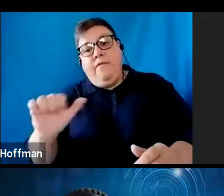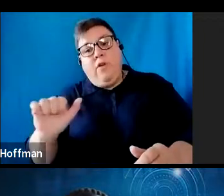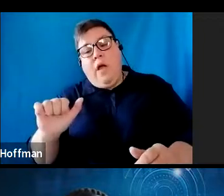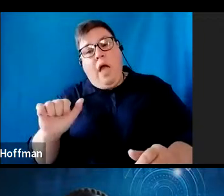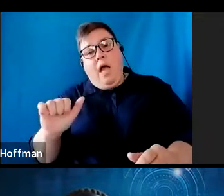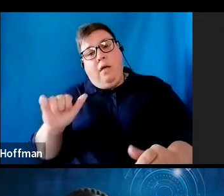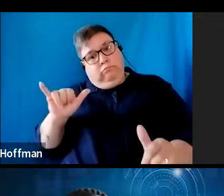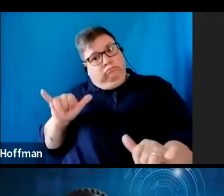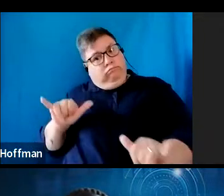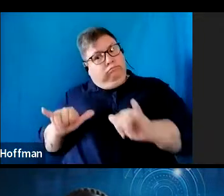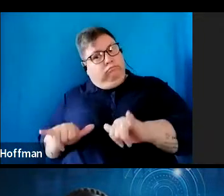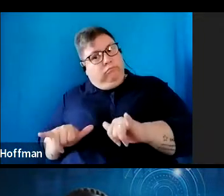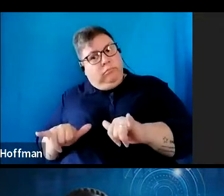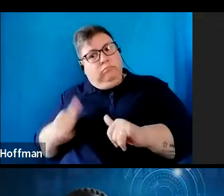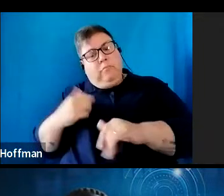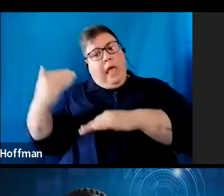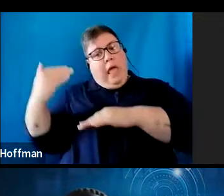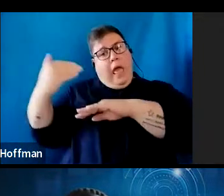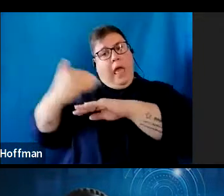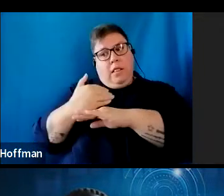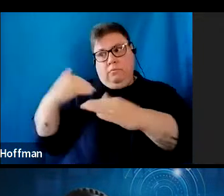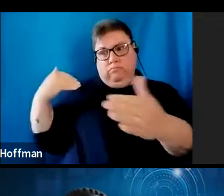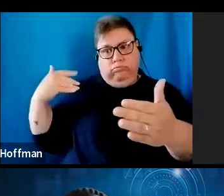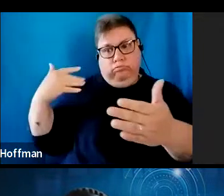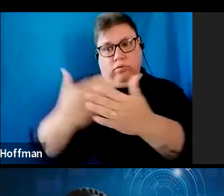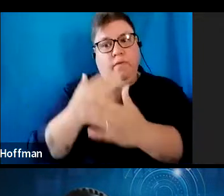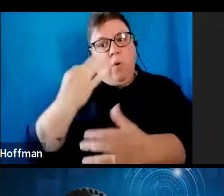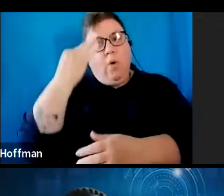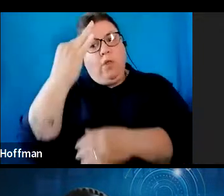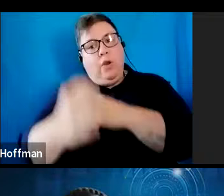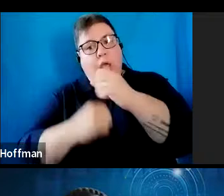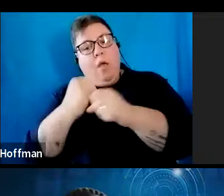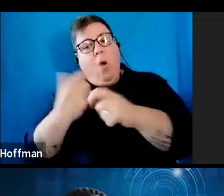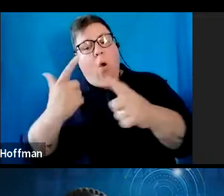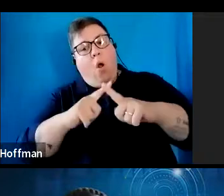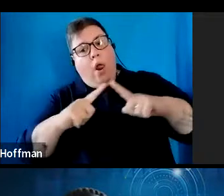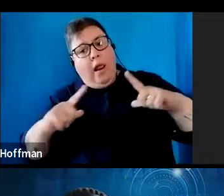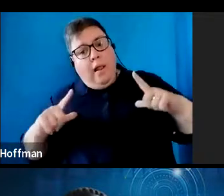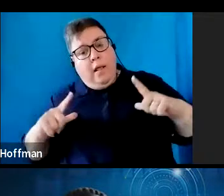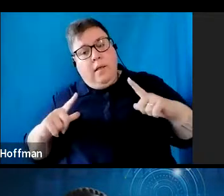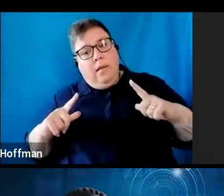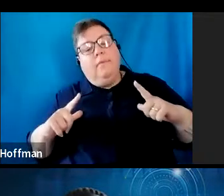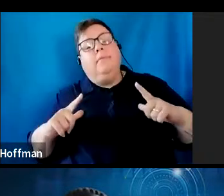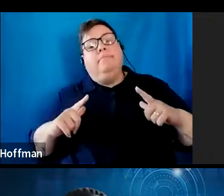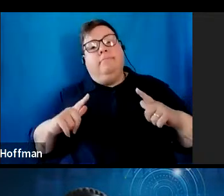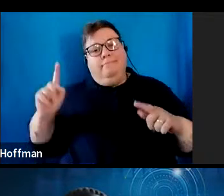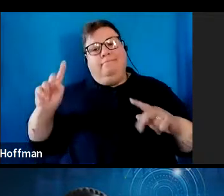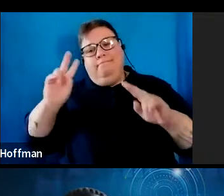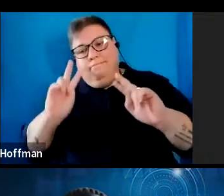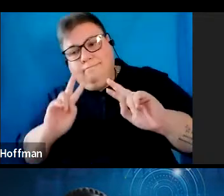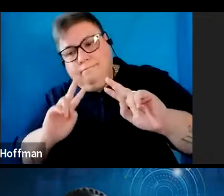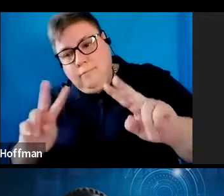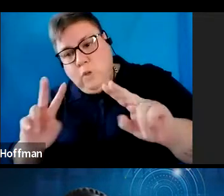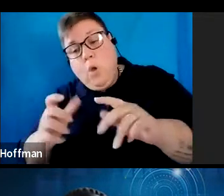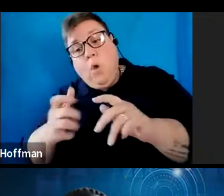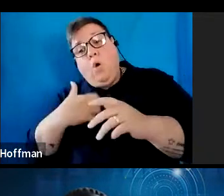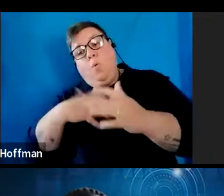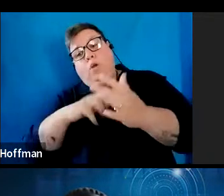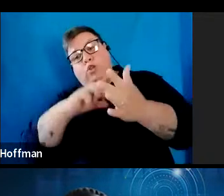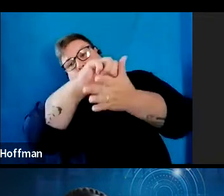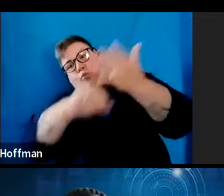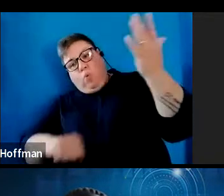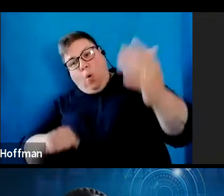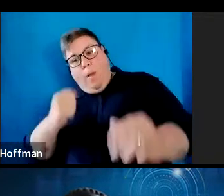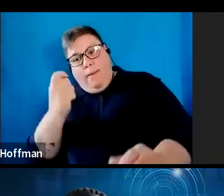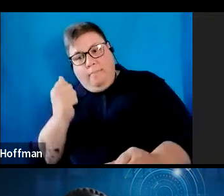uninterrupted period of three years or longer prior to the election to withdraw the benefit must